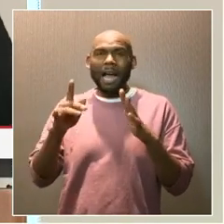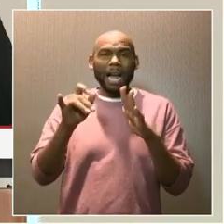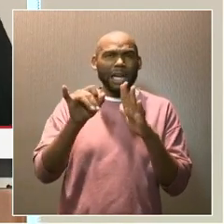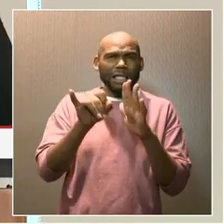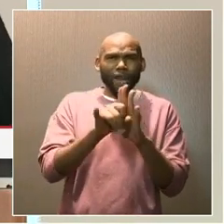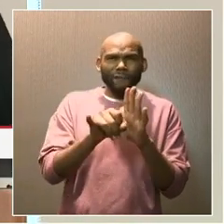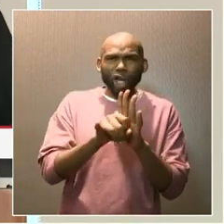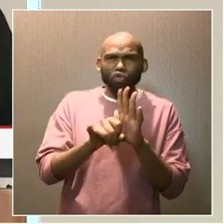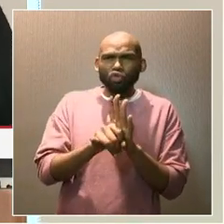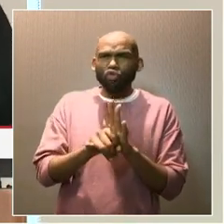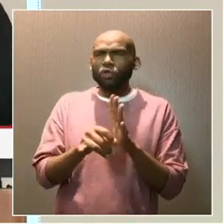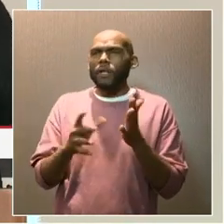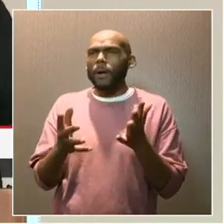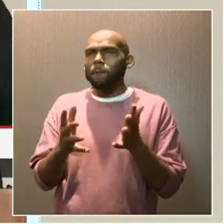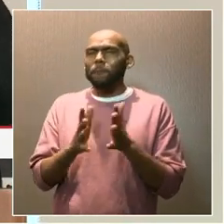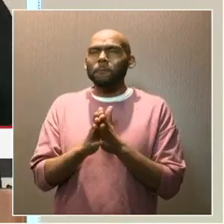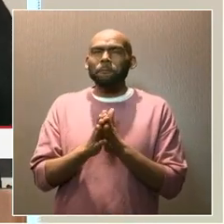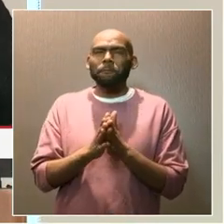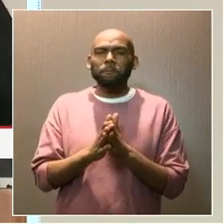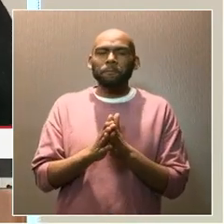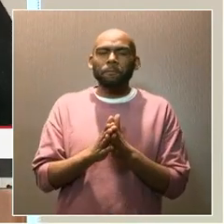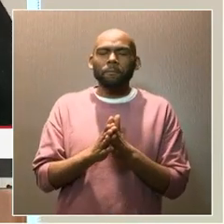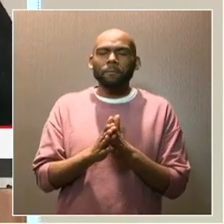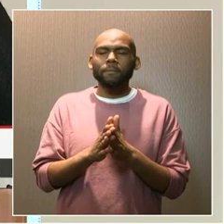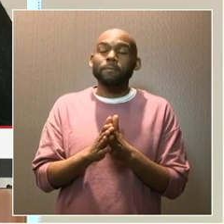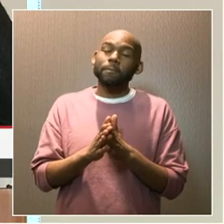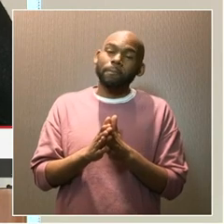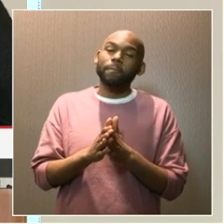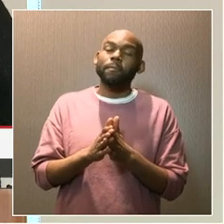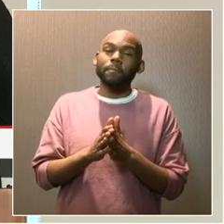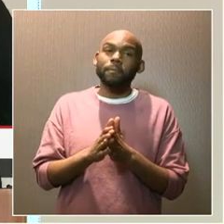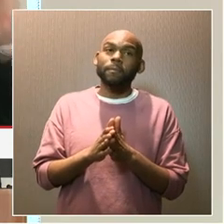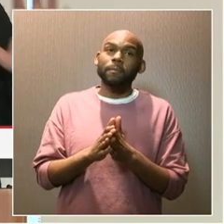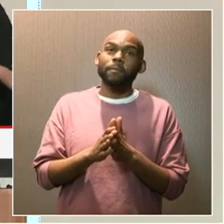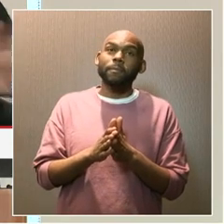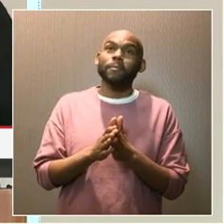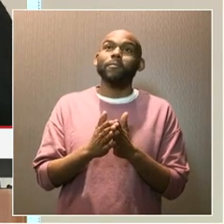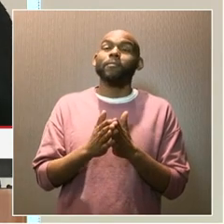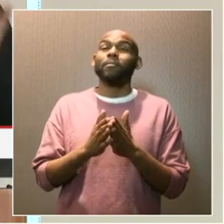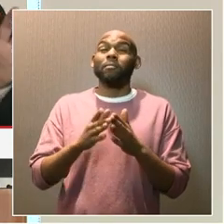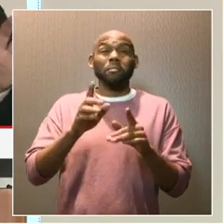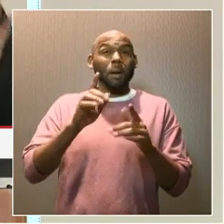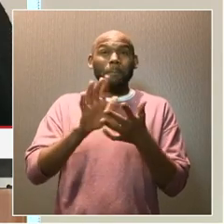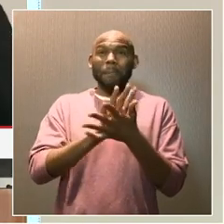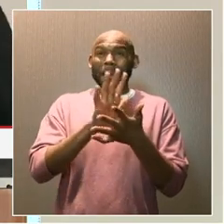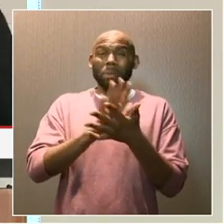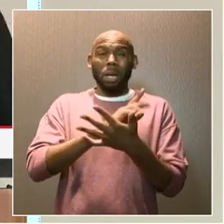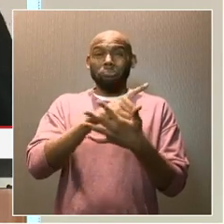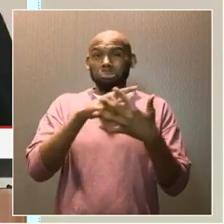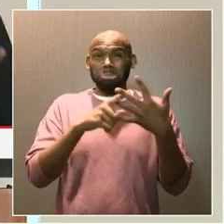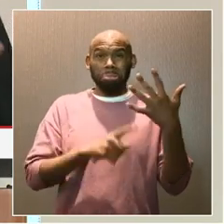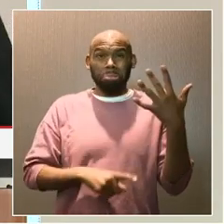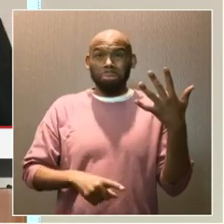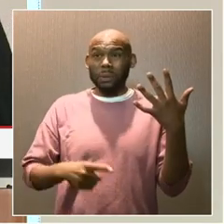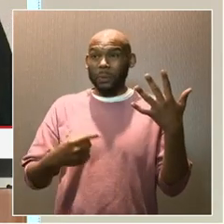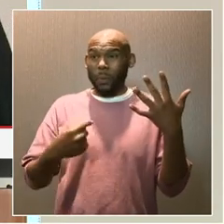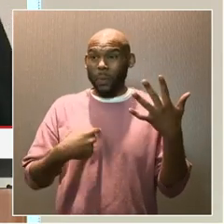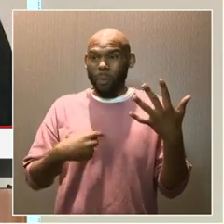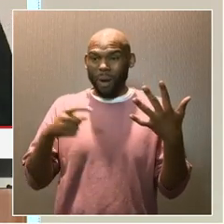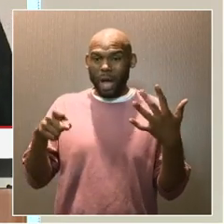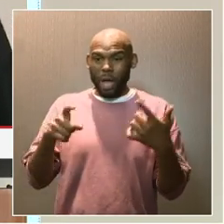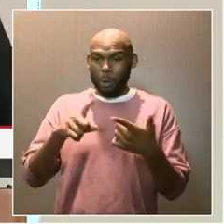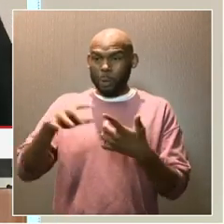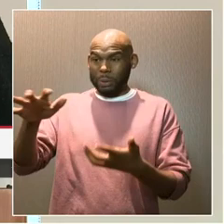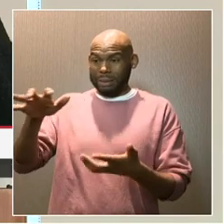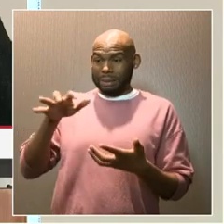and papers, you name it, that we have had to manage